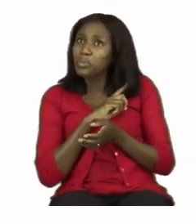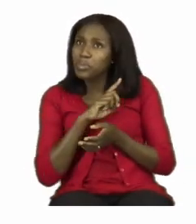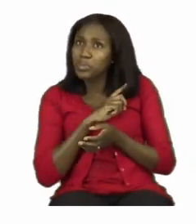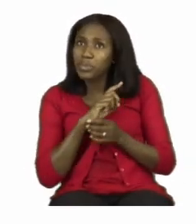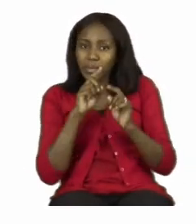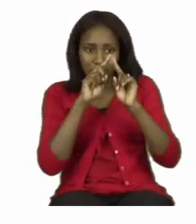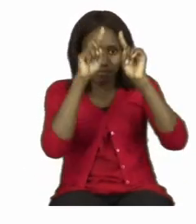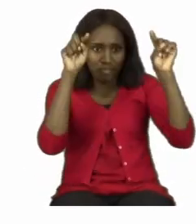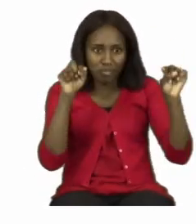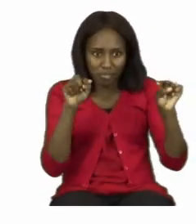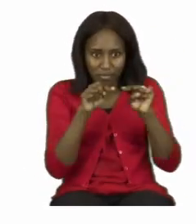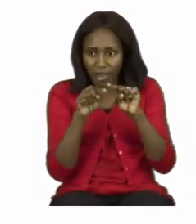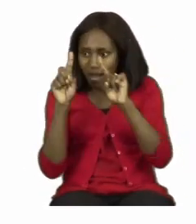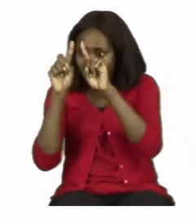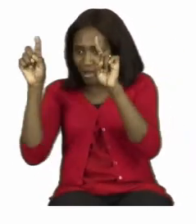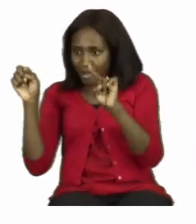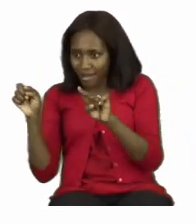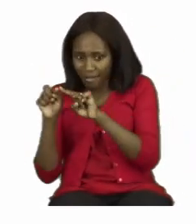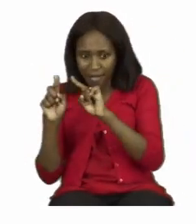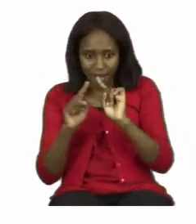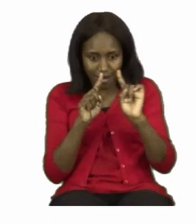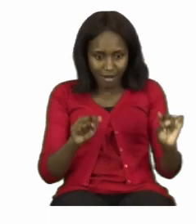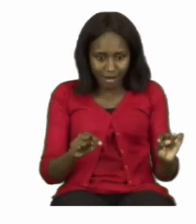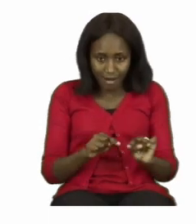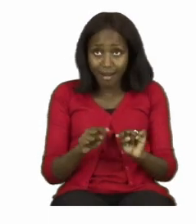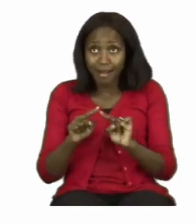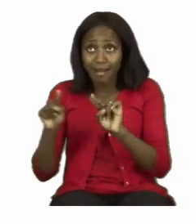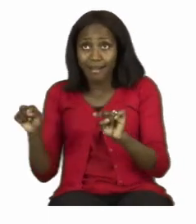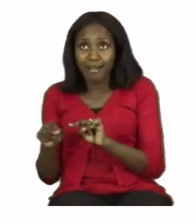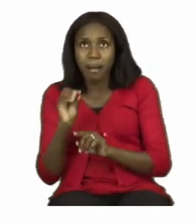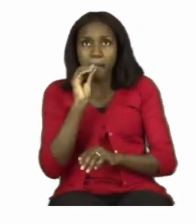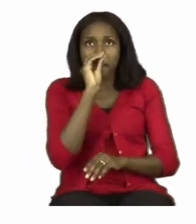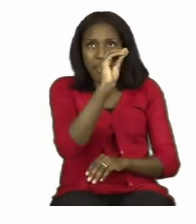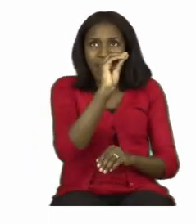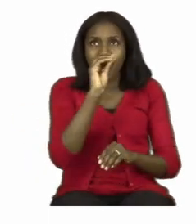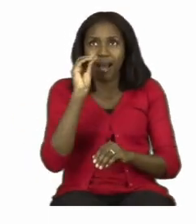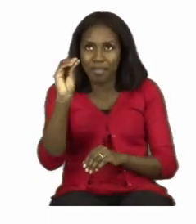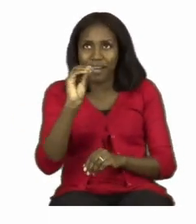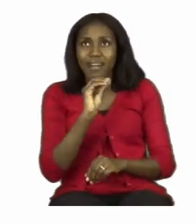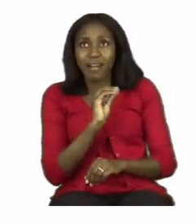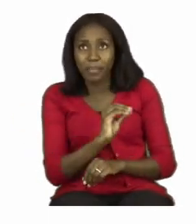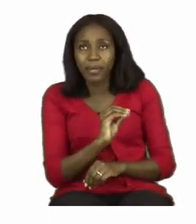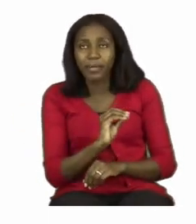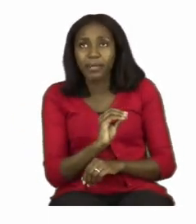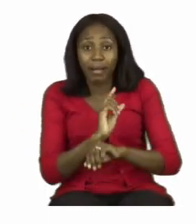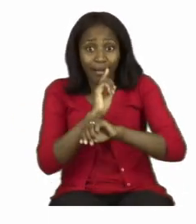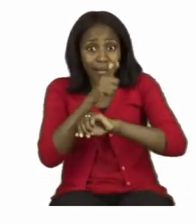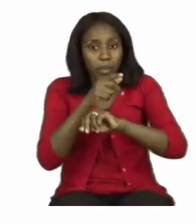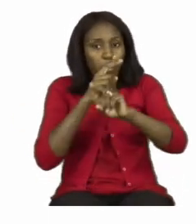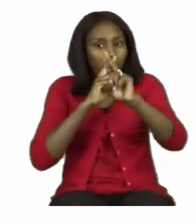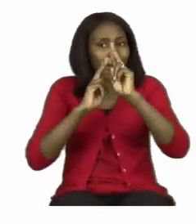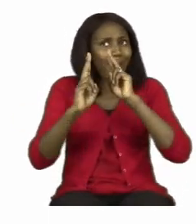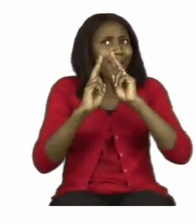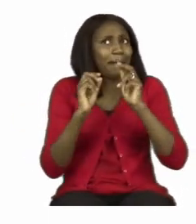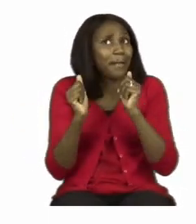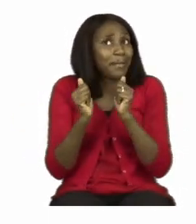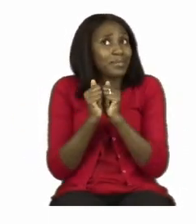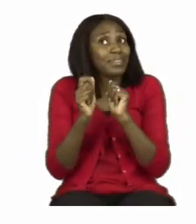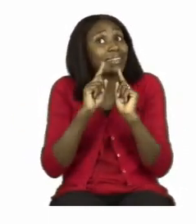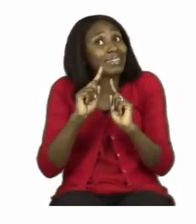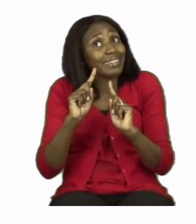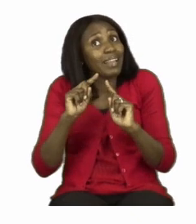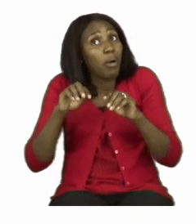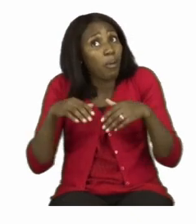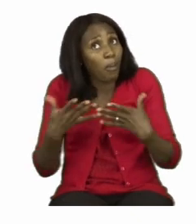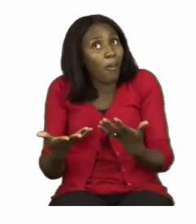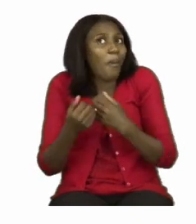spaces provided. And then we can talk about them with our teacher or our